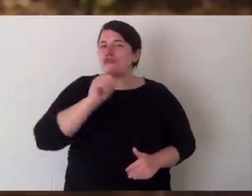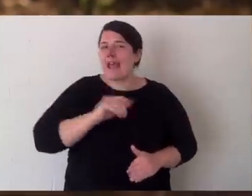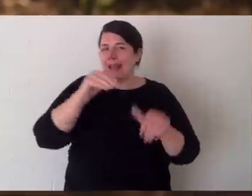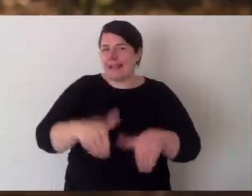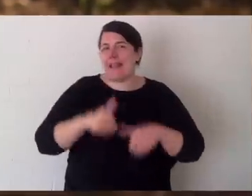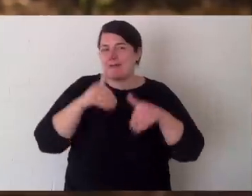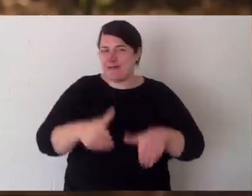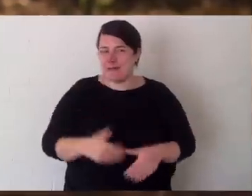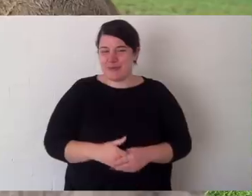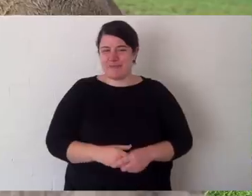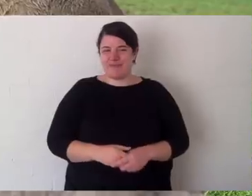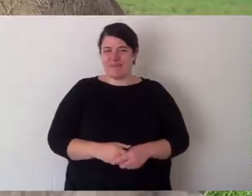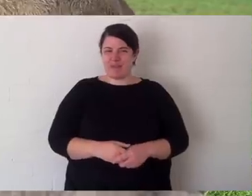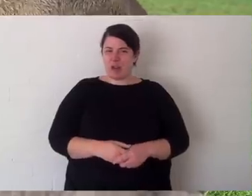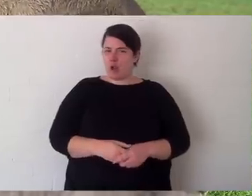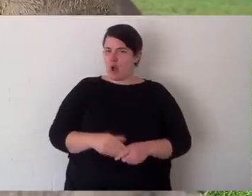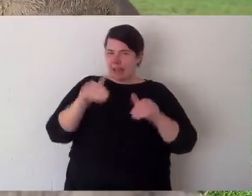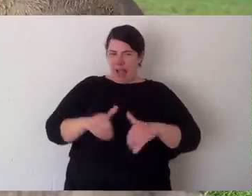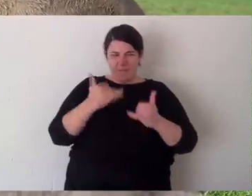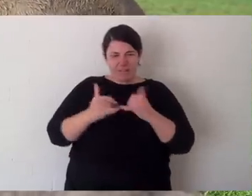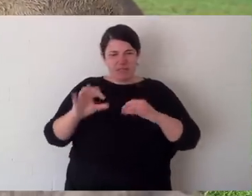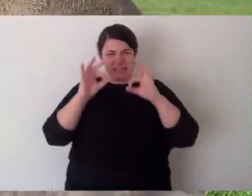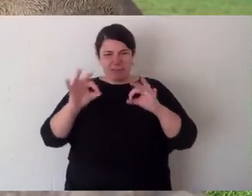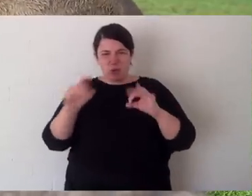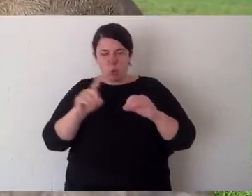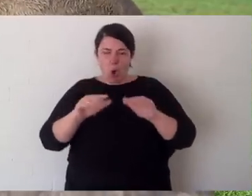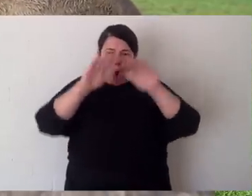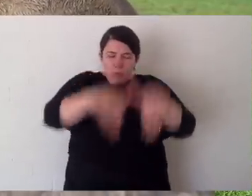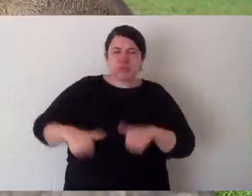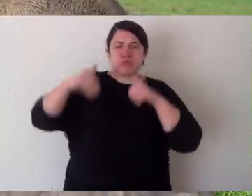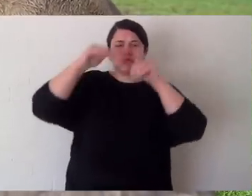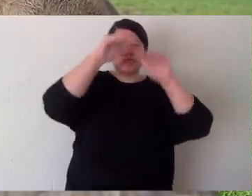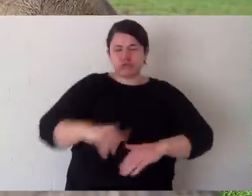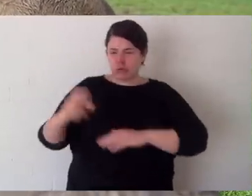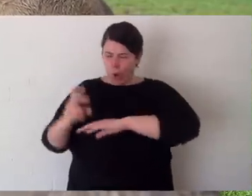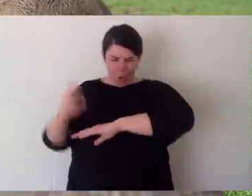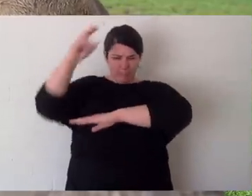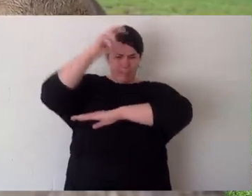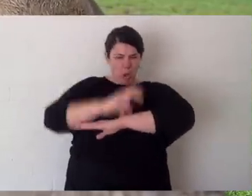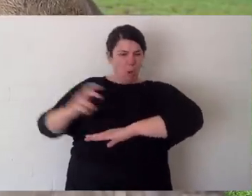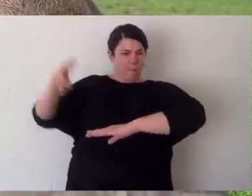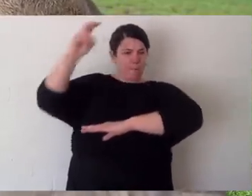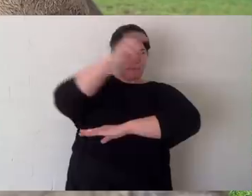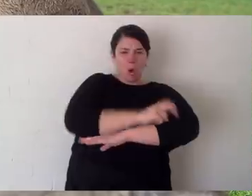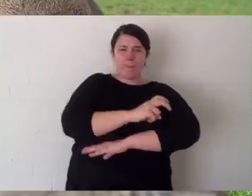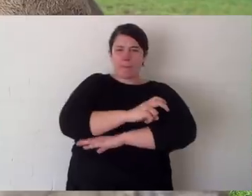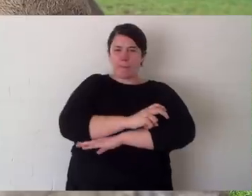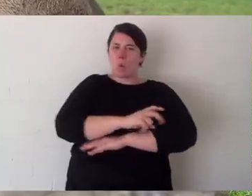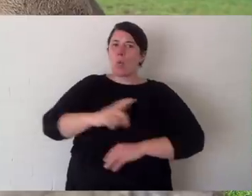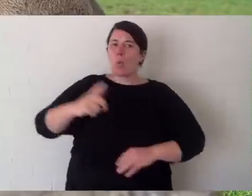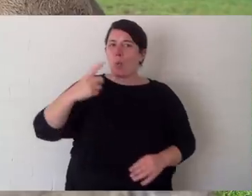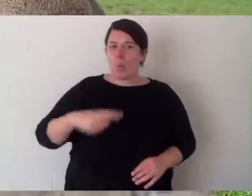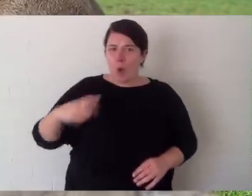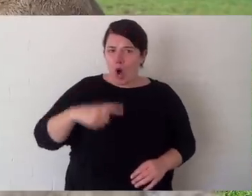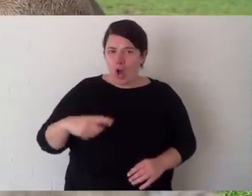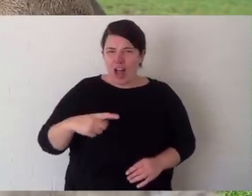kangaroo. Kangaroos are very unique. They hop and they've got these long foot pads. And the reason they